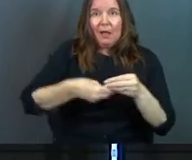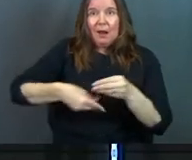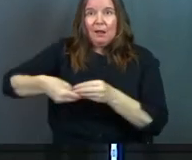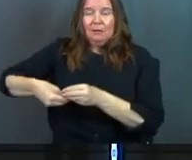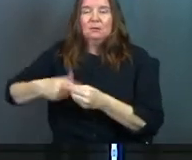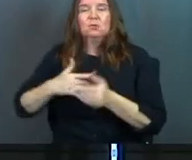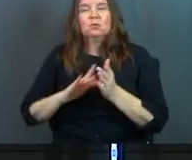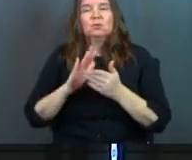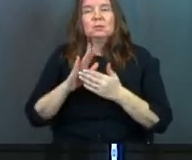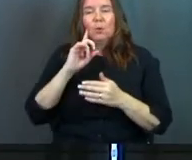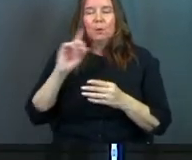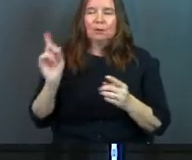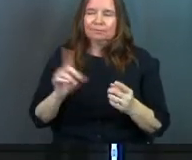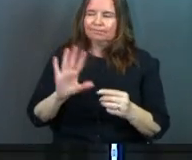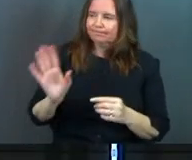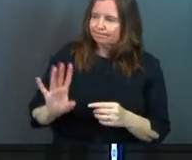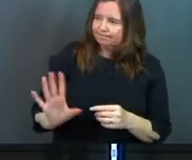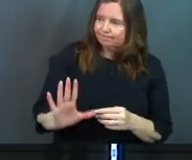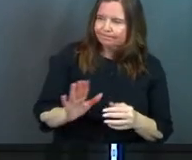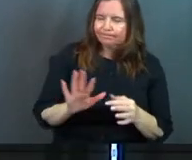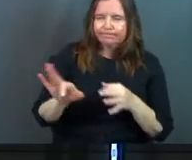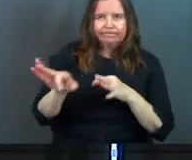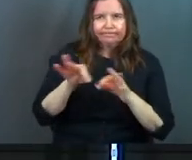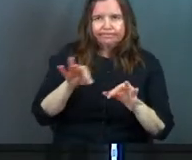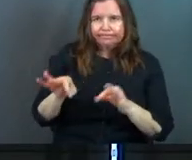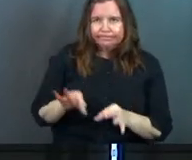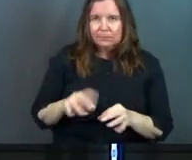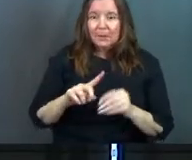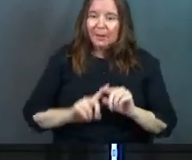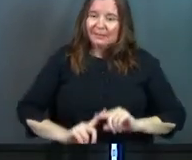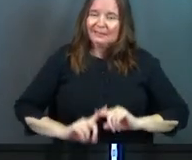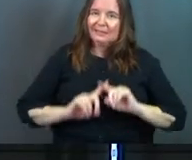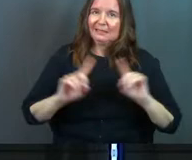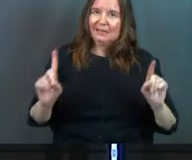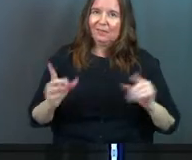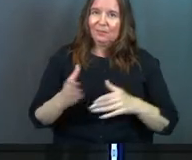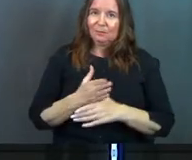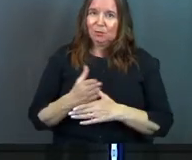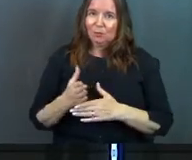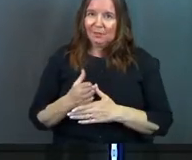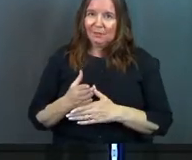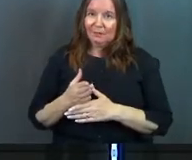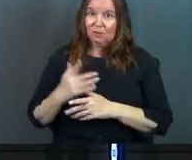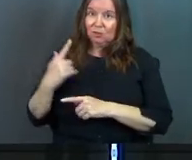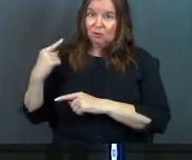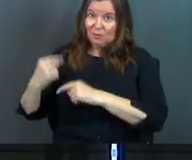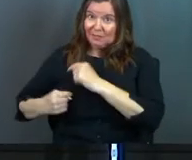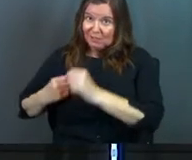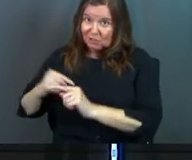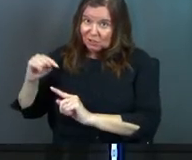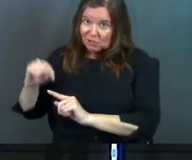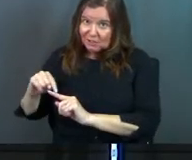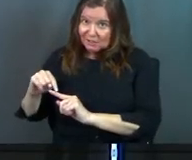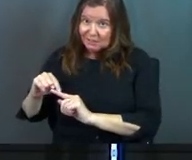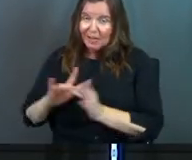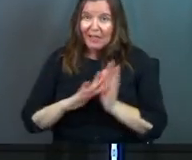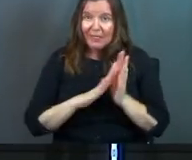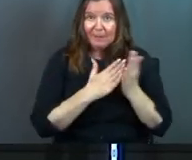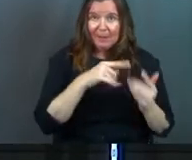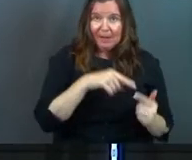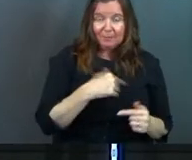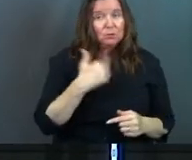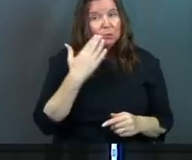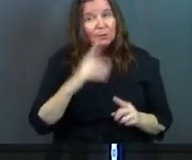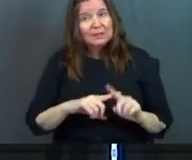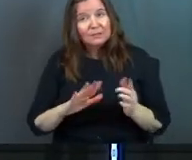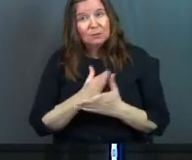Jesus is about to come after them and talk to them about the difference between the tradition and the Bible. Do you know